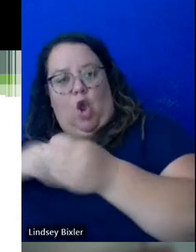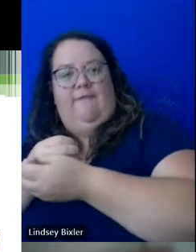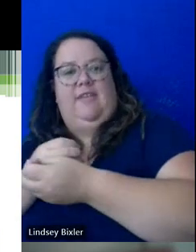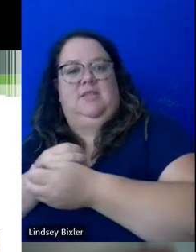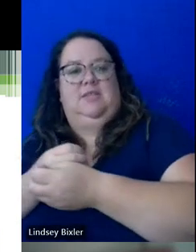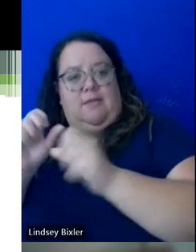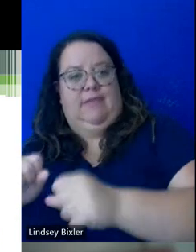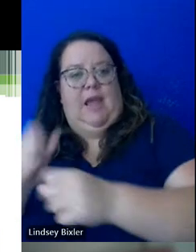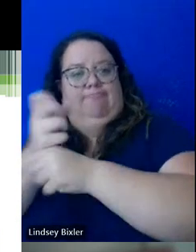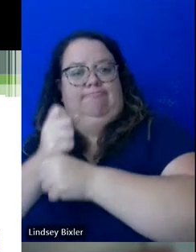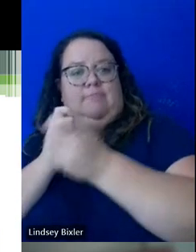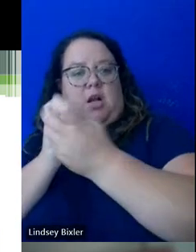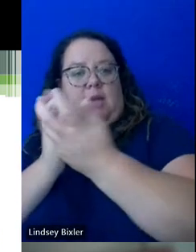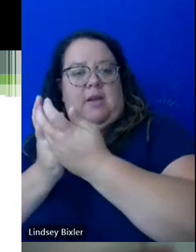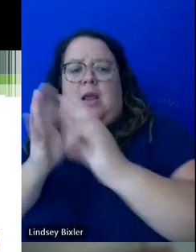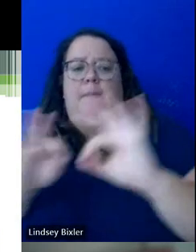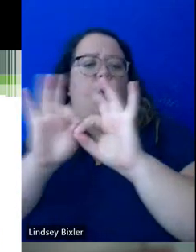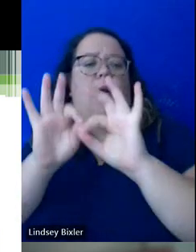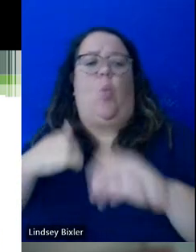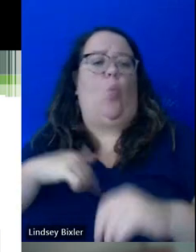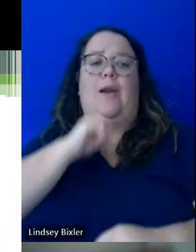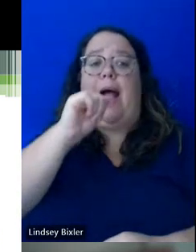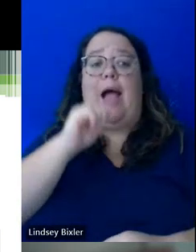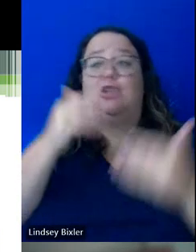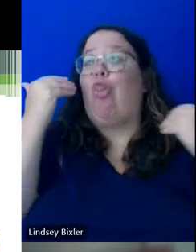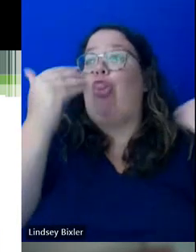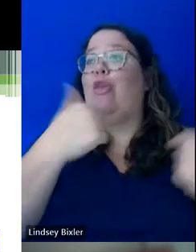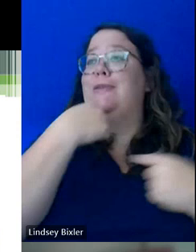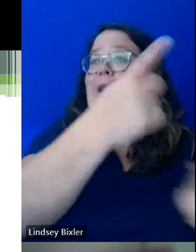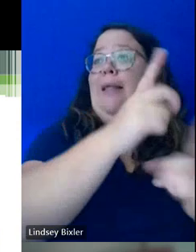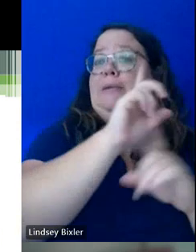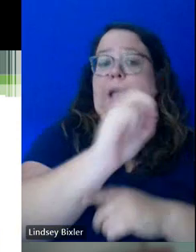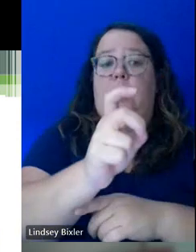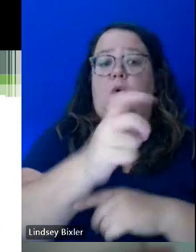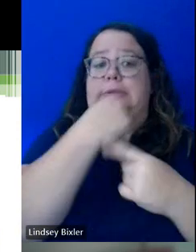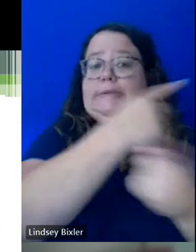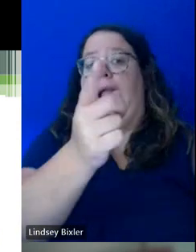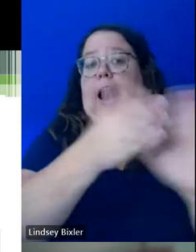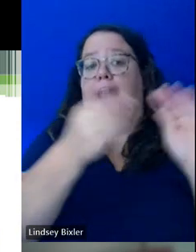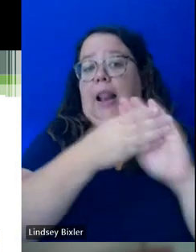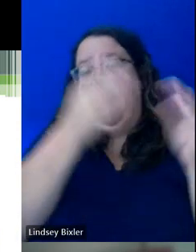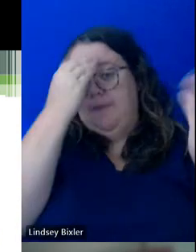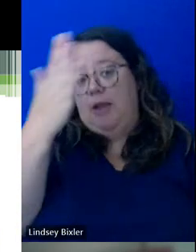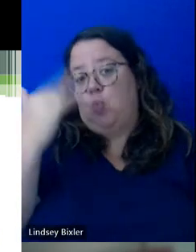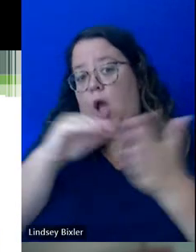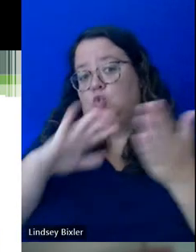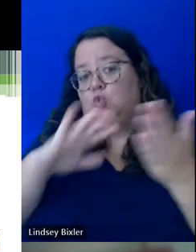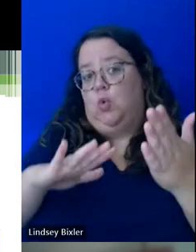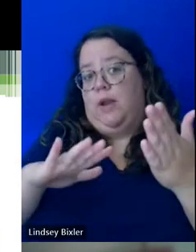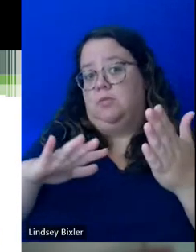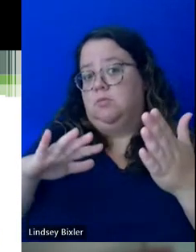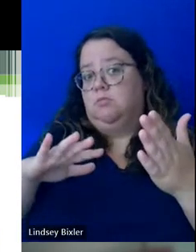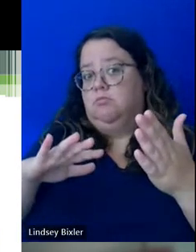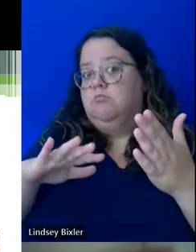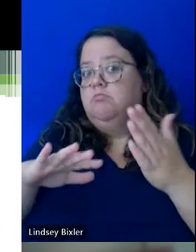It's important just to recognize that we're not disclosing any type of diagnosis or any information about why the student is eligible for a particular